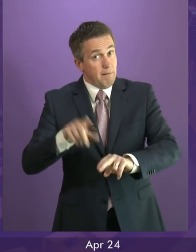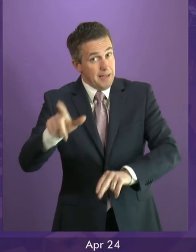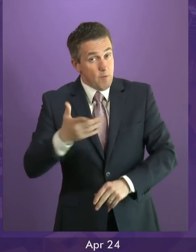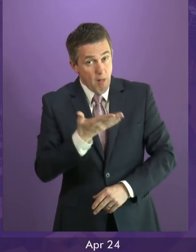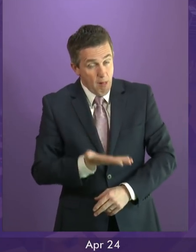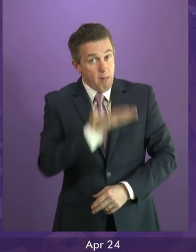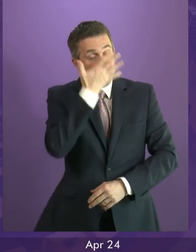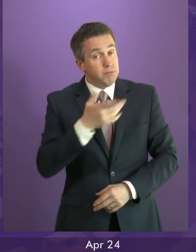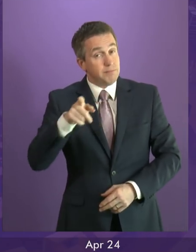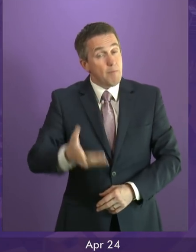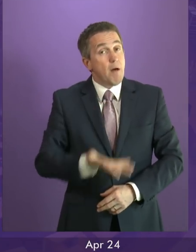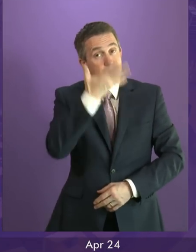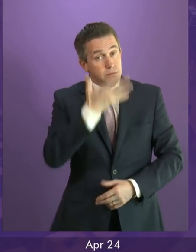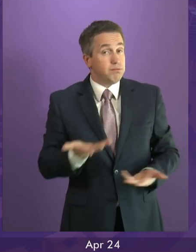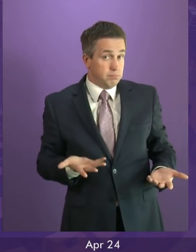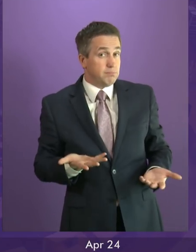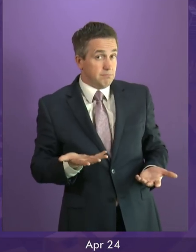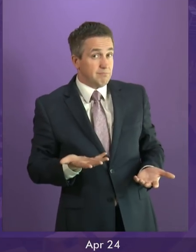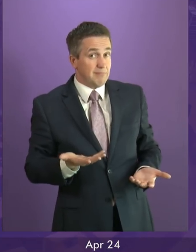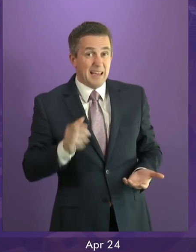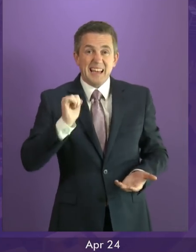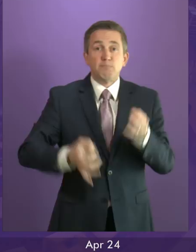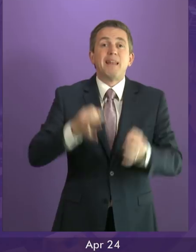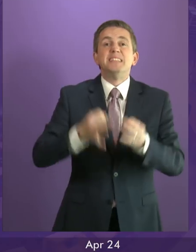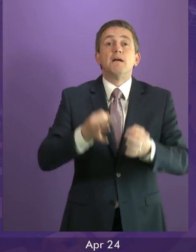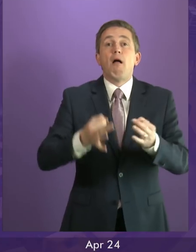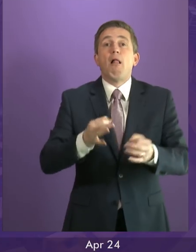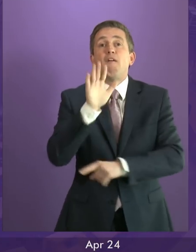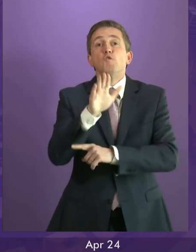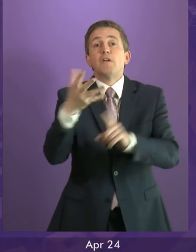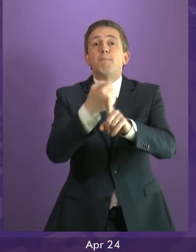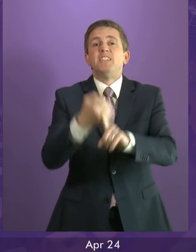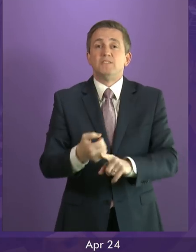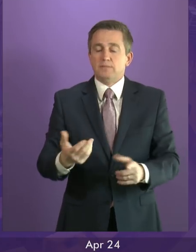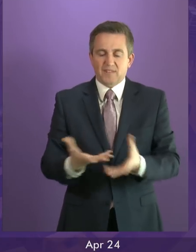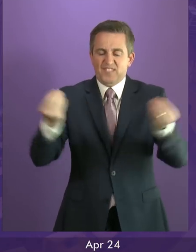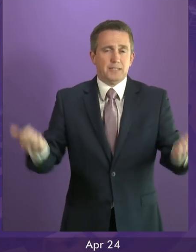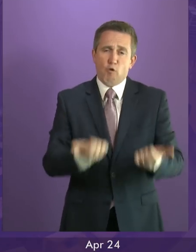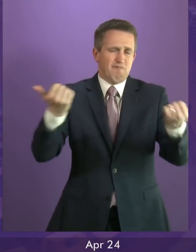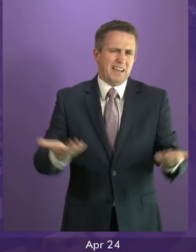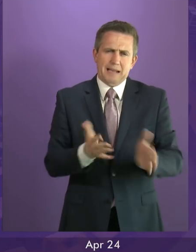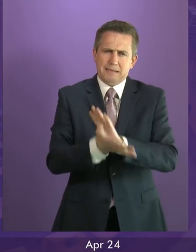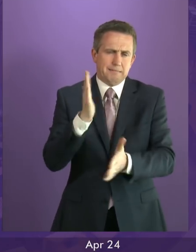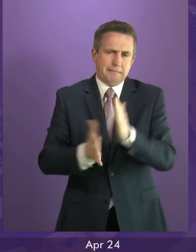career prospects, if it hadn't already probably pretty much died some time ago. But, you know, credit to Myrtle Fraser,